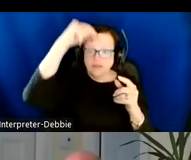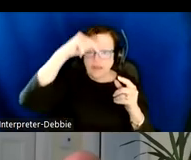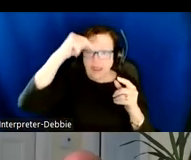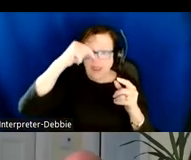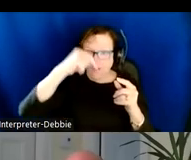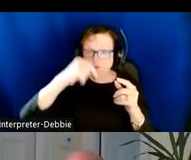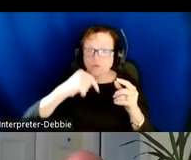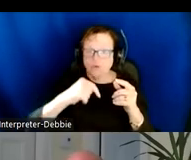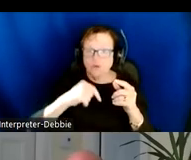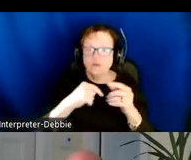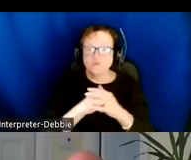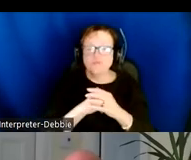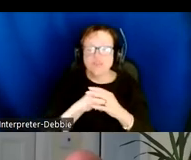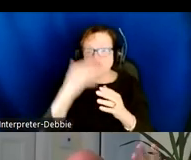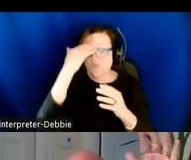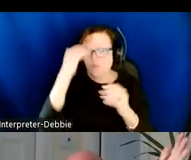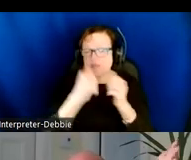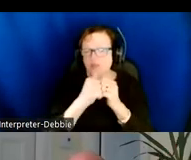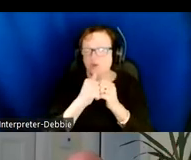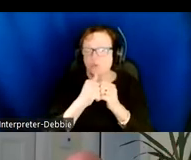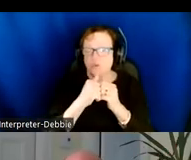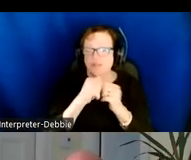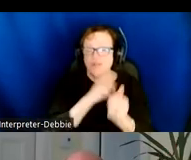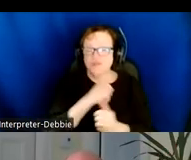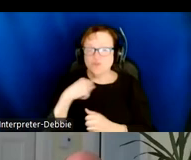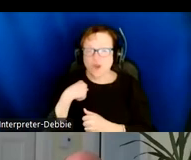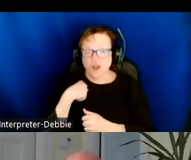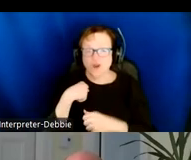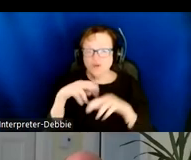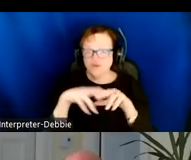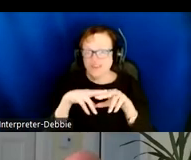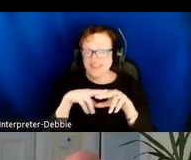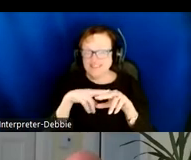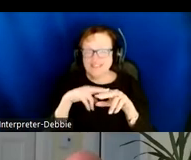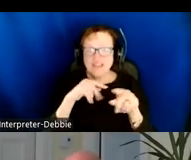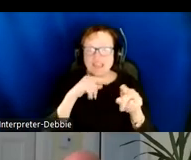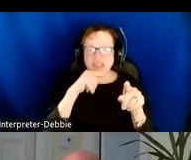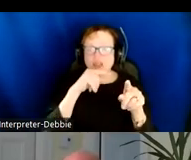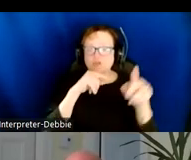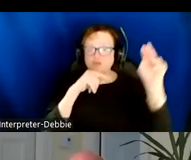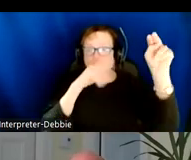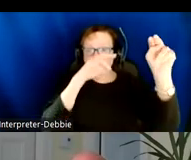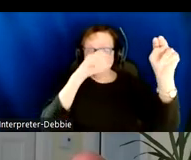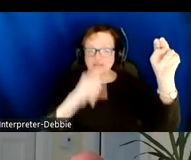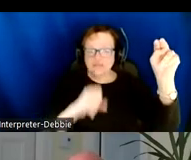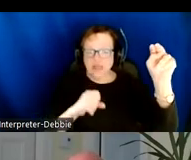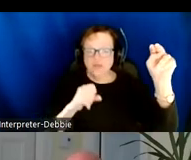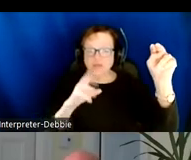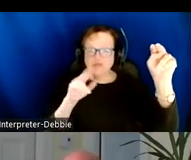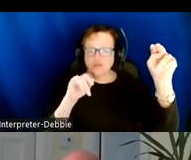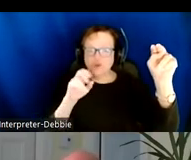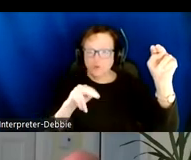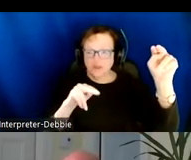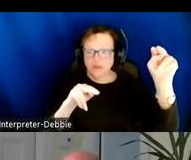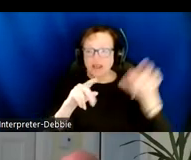familiar with the Toronto TTC, we'll know that it comes down from north down to south at Union Station, and then goes back up